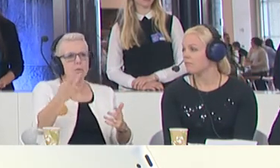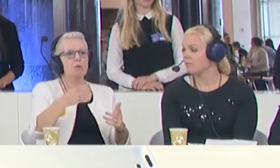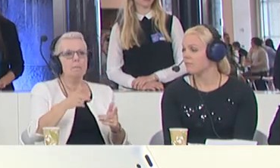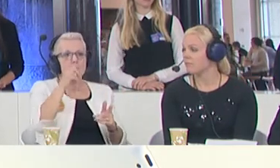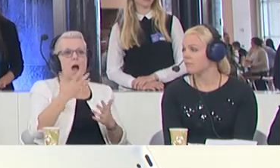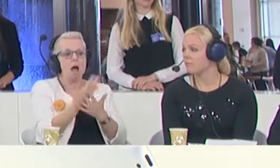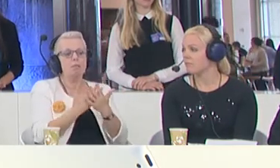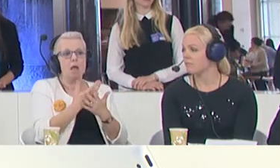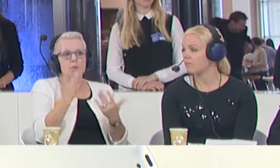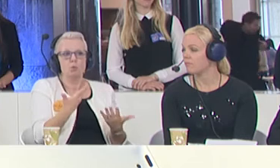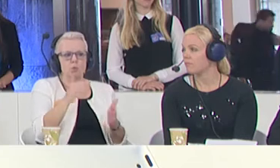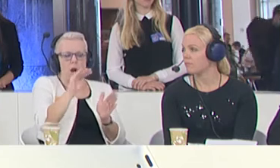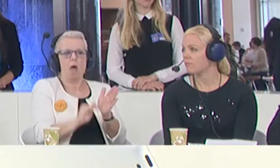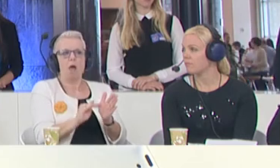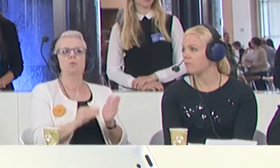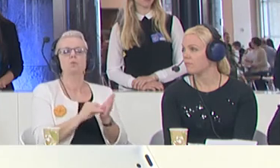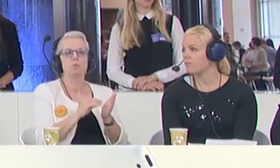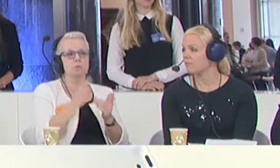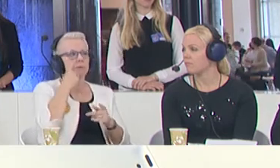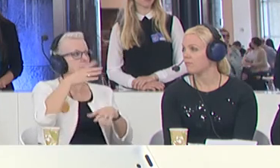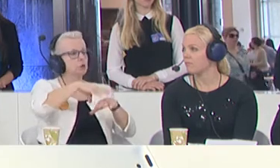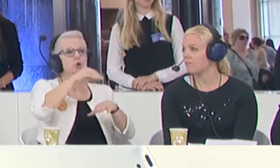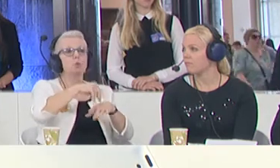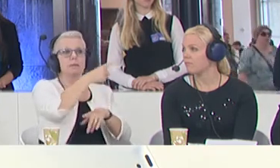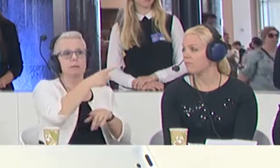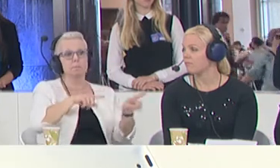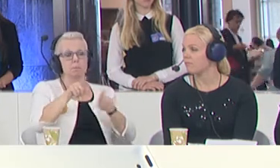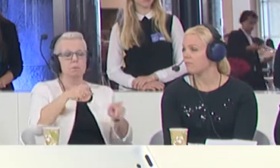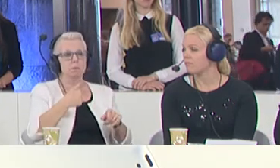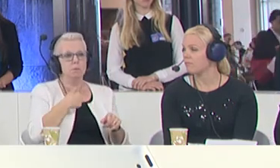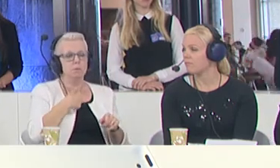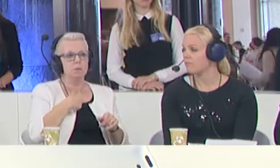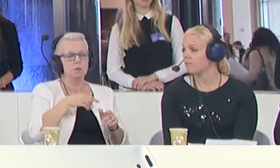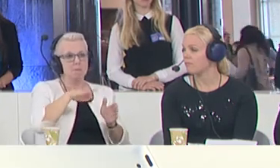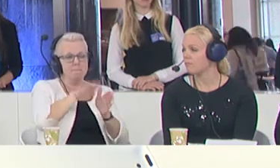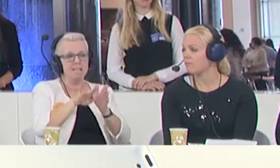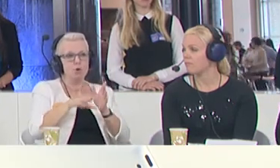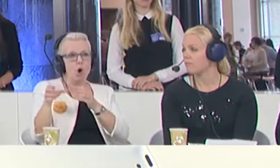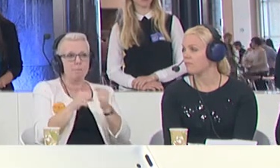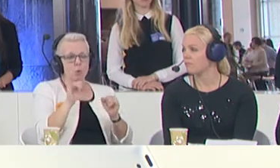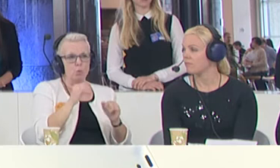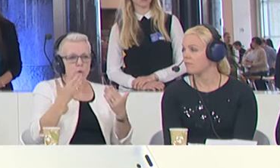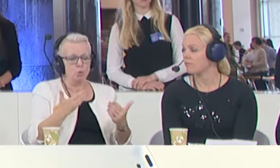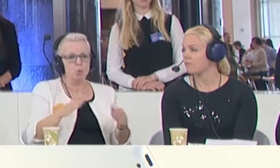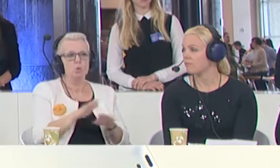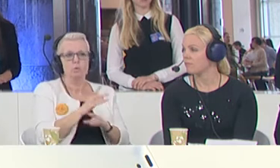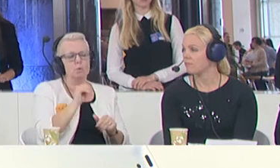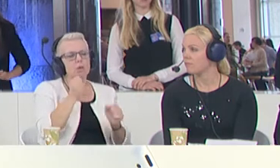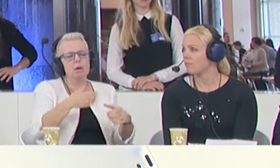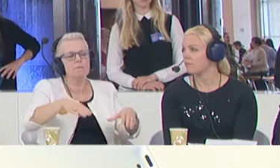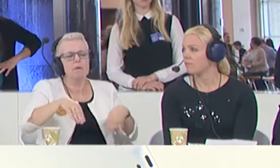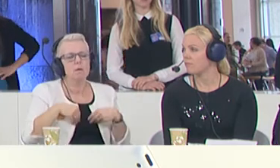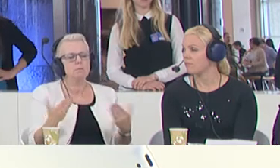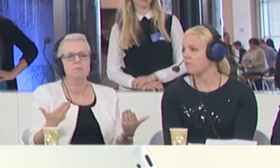too low, but that's another issue. mean, in the case of Sweden, would mean that we would take less than we currently do, which I think would be unacceptable. So